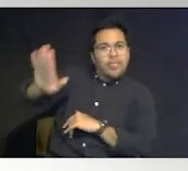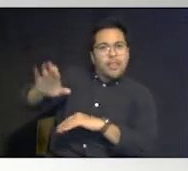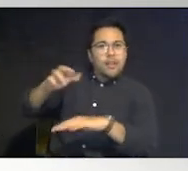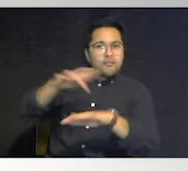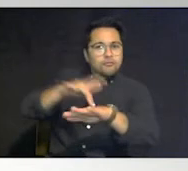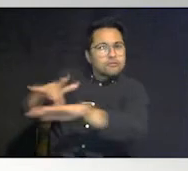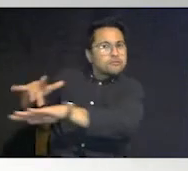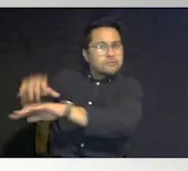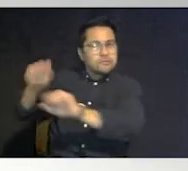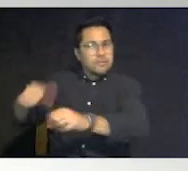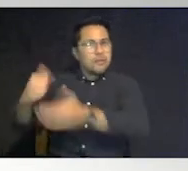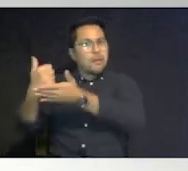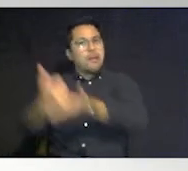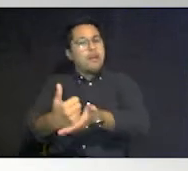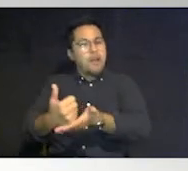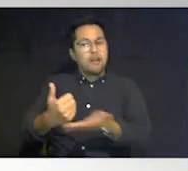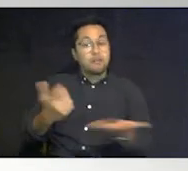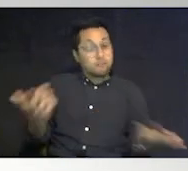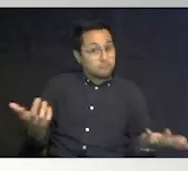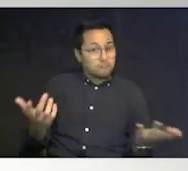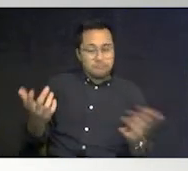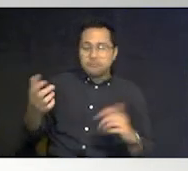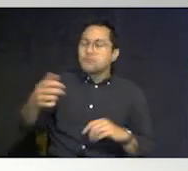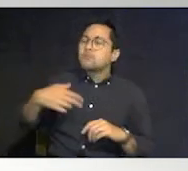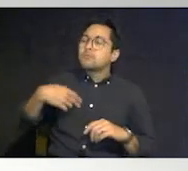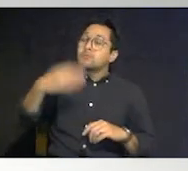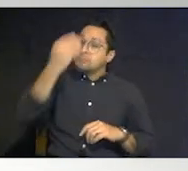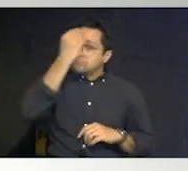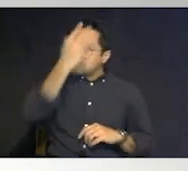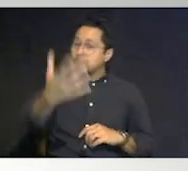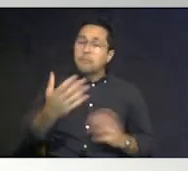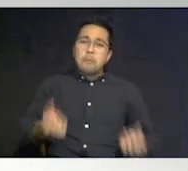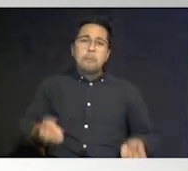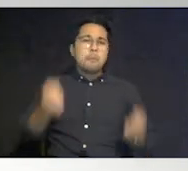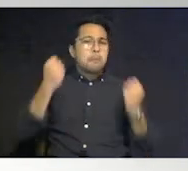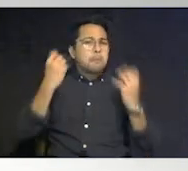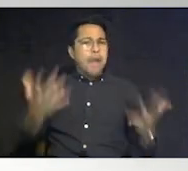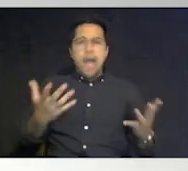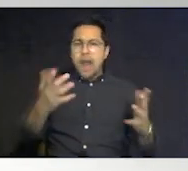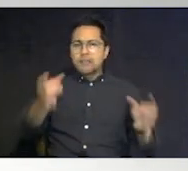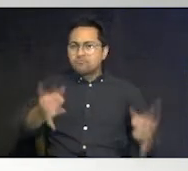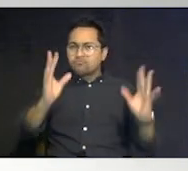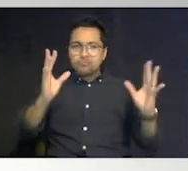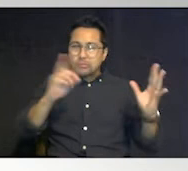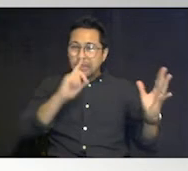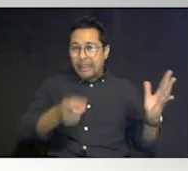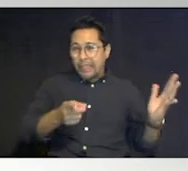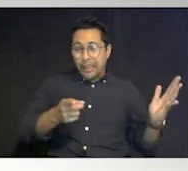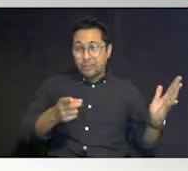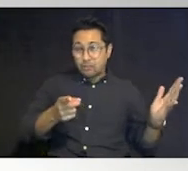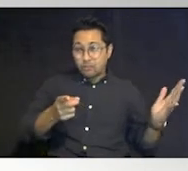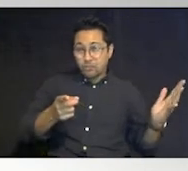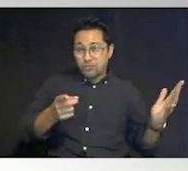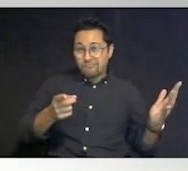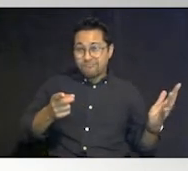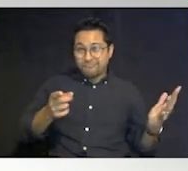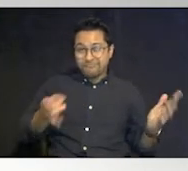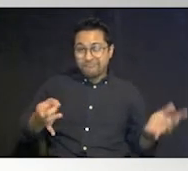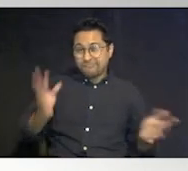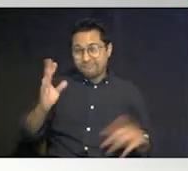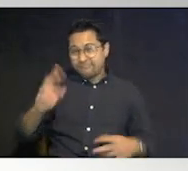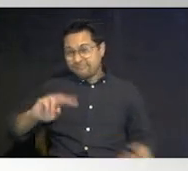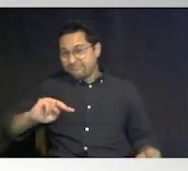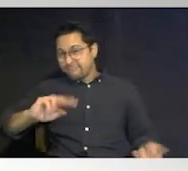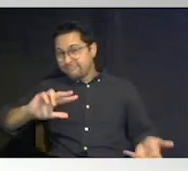i do want to say many many disasters are just inconvenient you know they're inconvenient because we wonder what do we plan